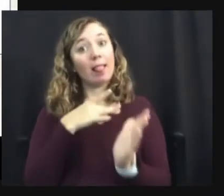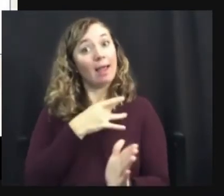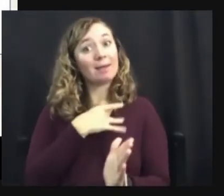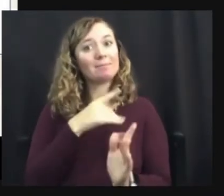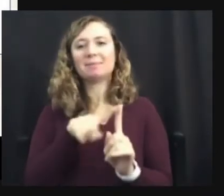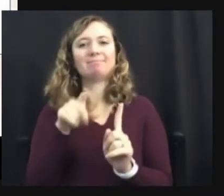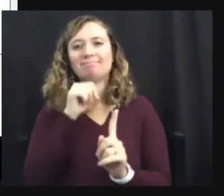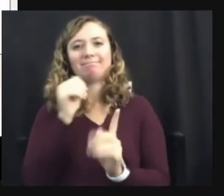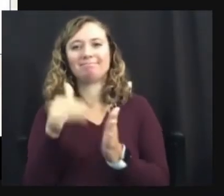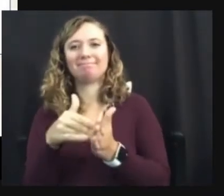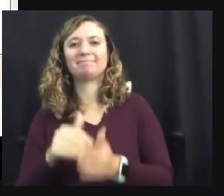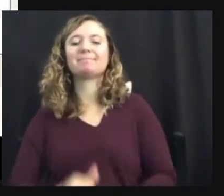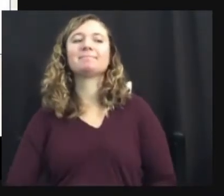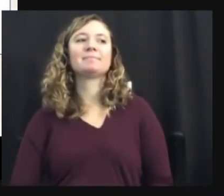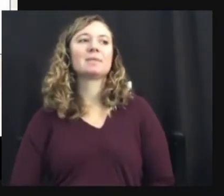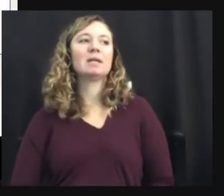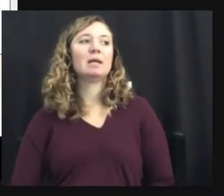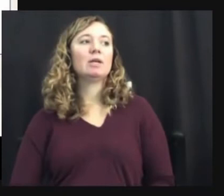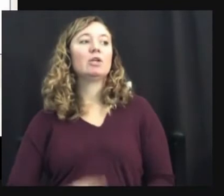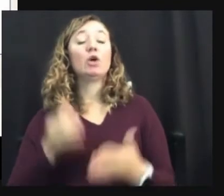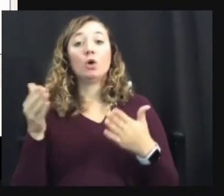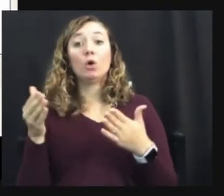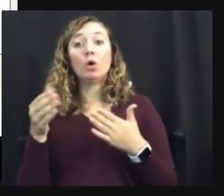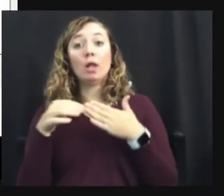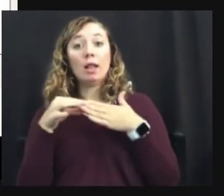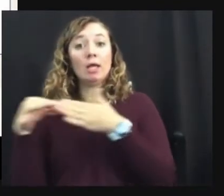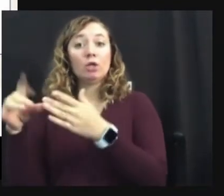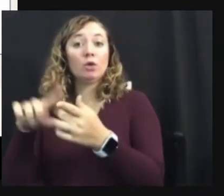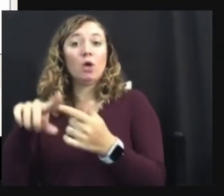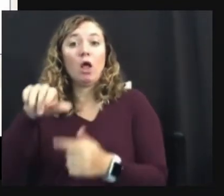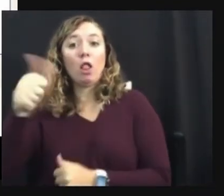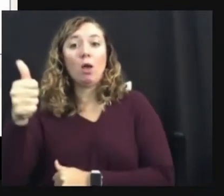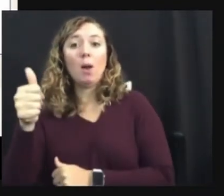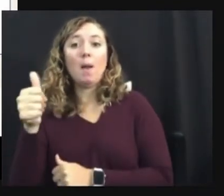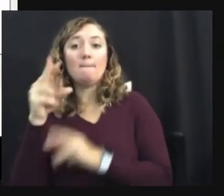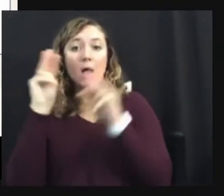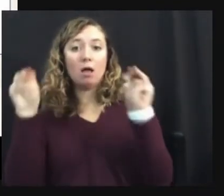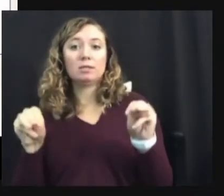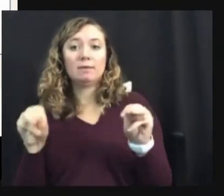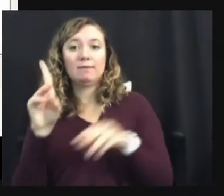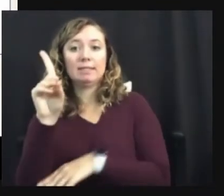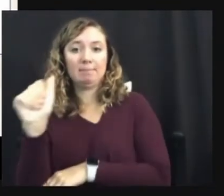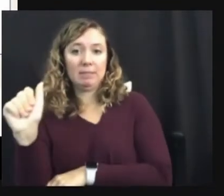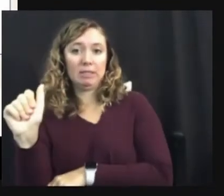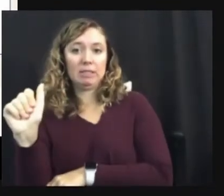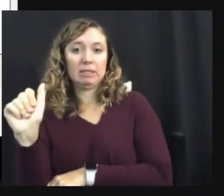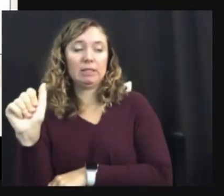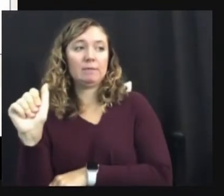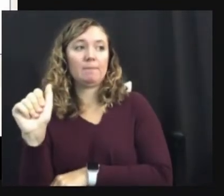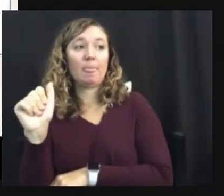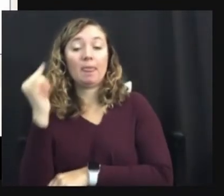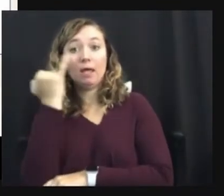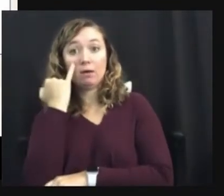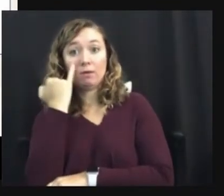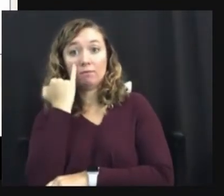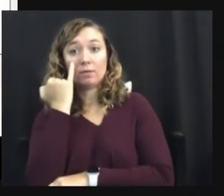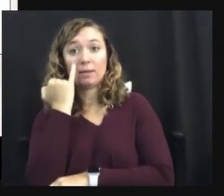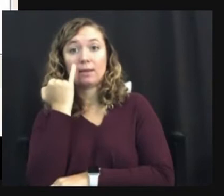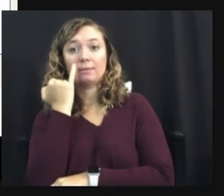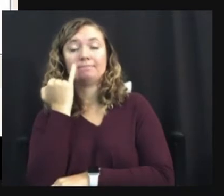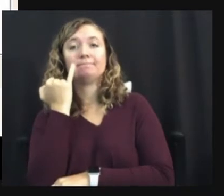So which leads us directly into different models of disability. So if you're measuring